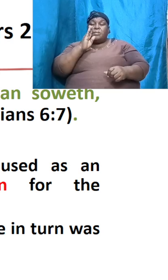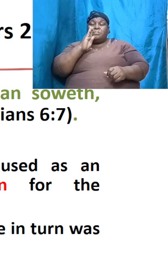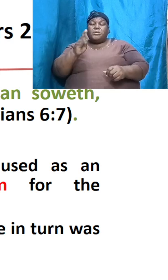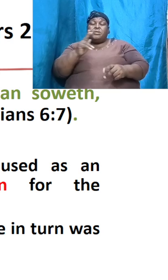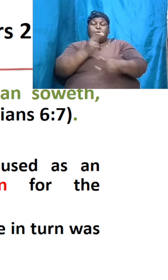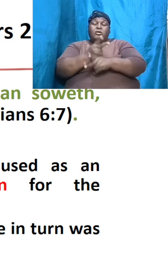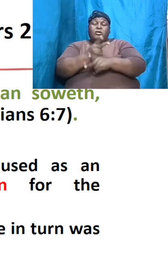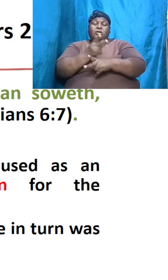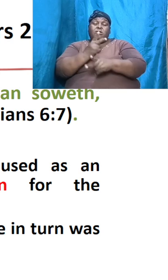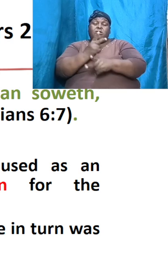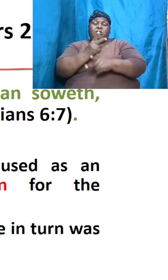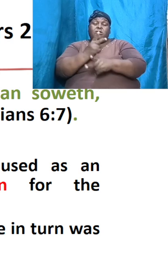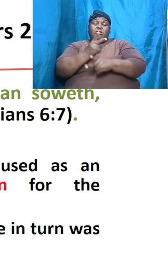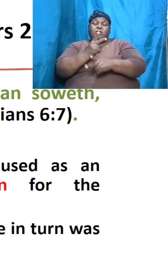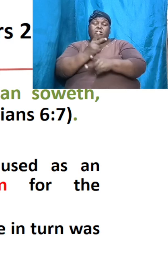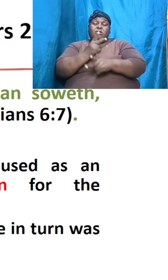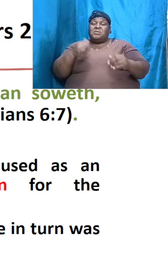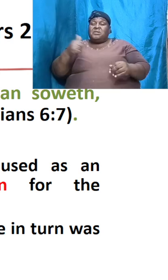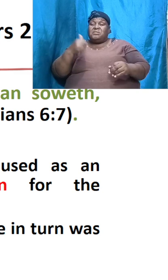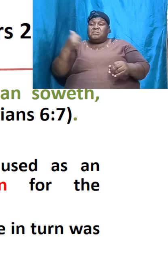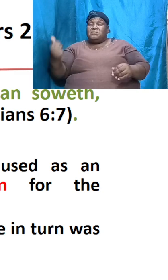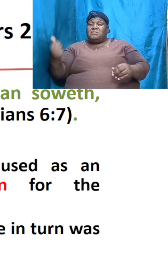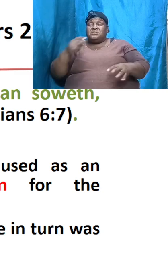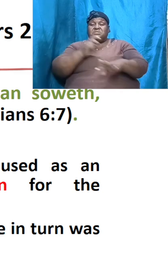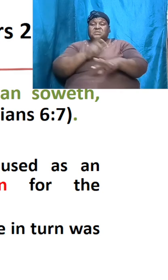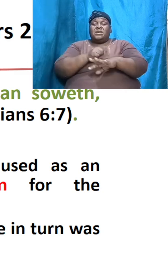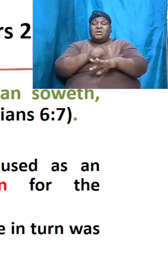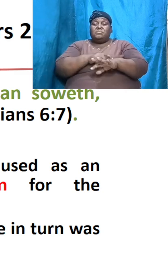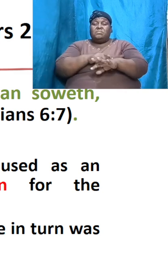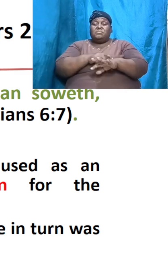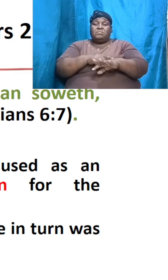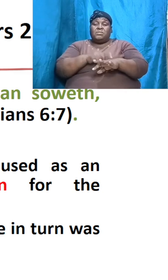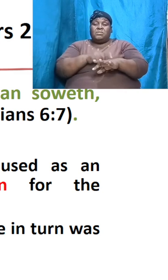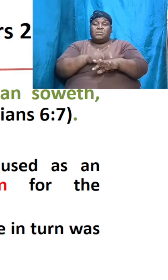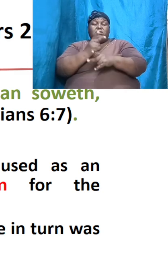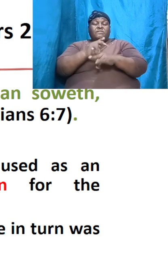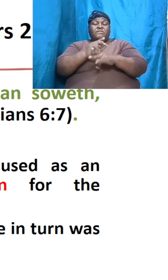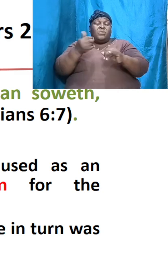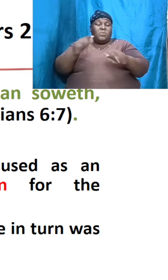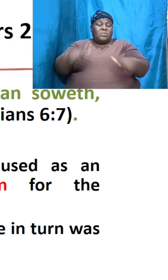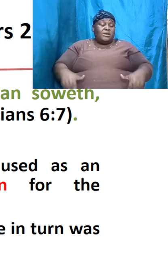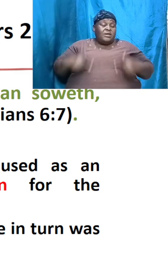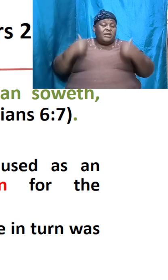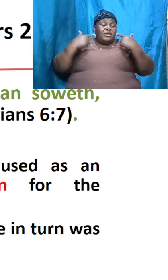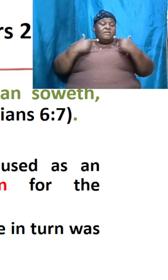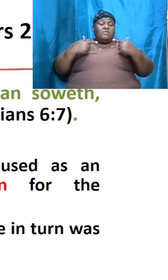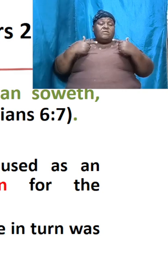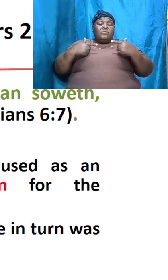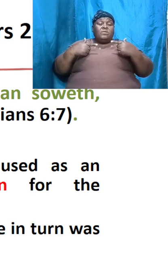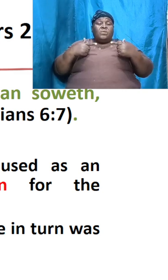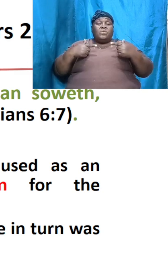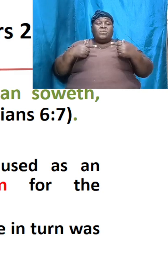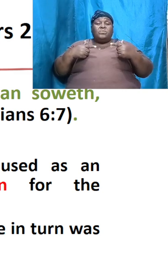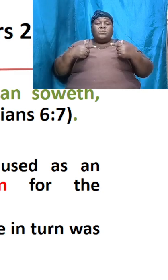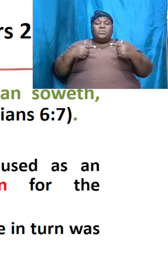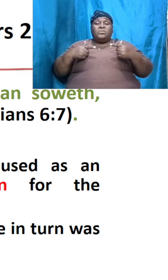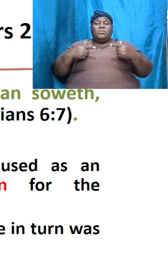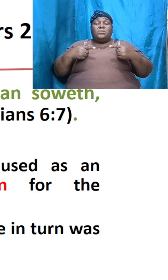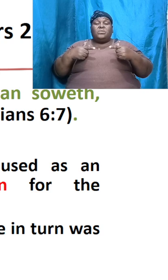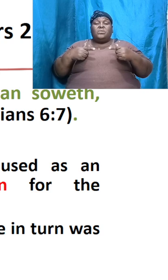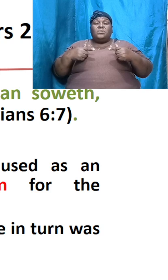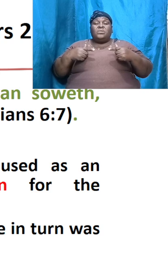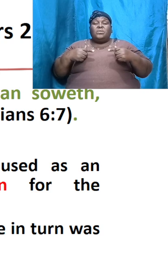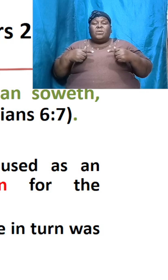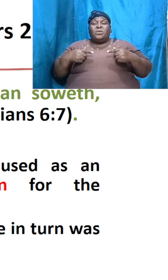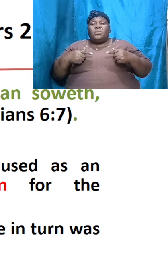other time be careful how we walk be careful how we treat our brothers and our sisters be